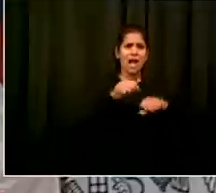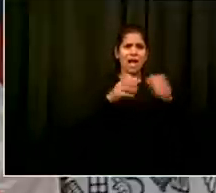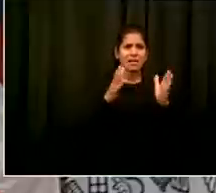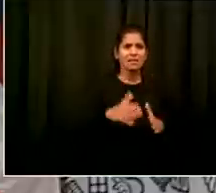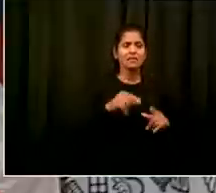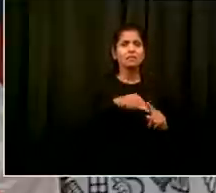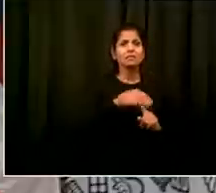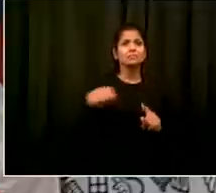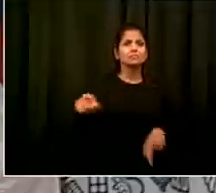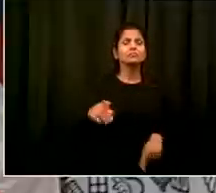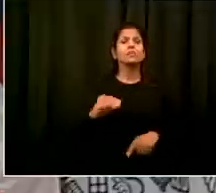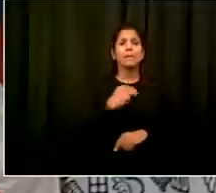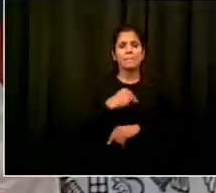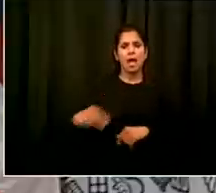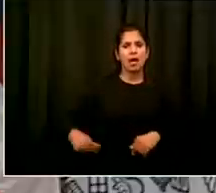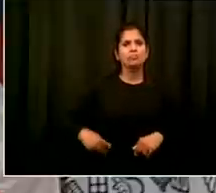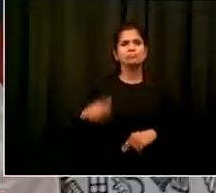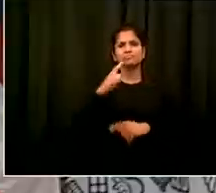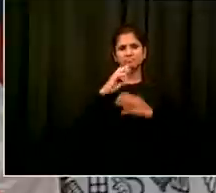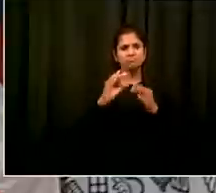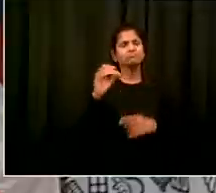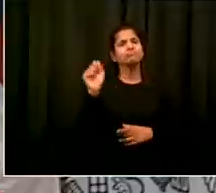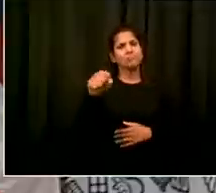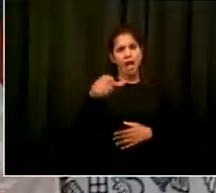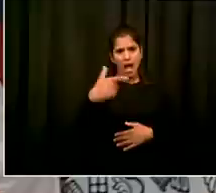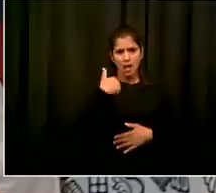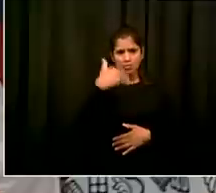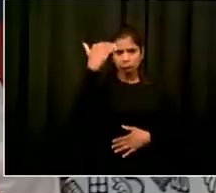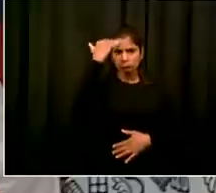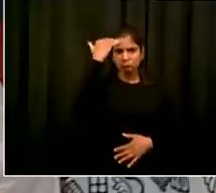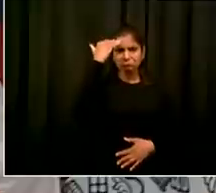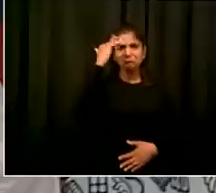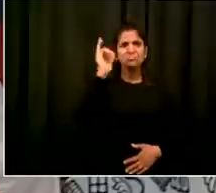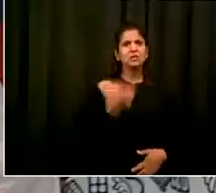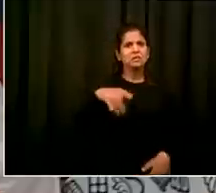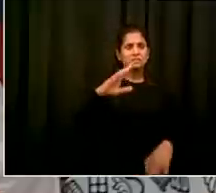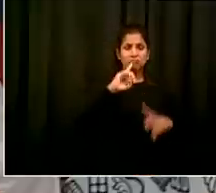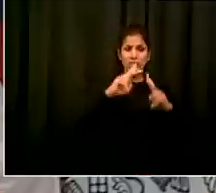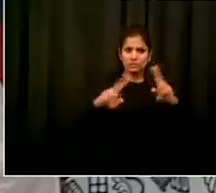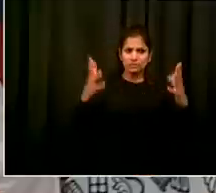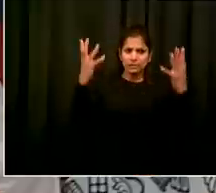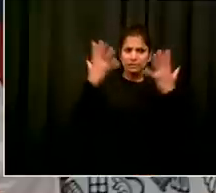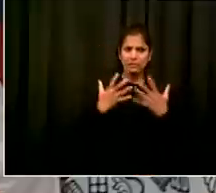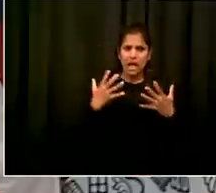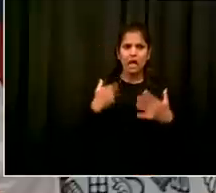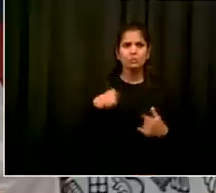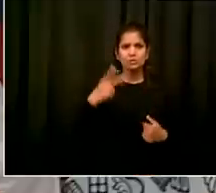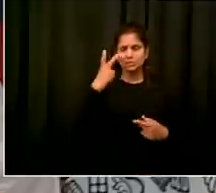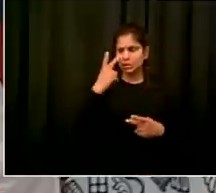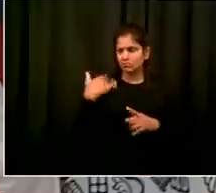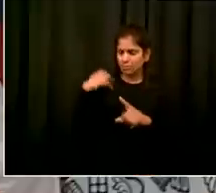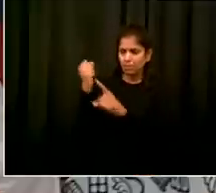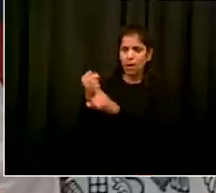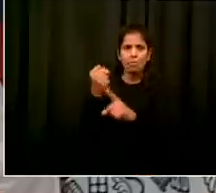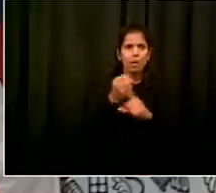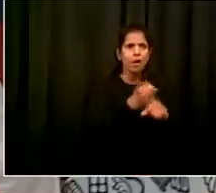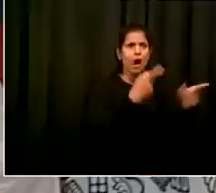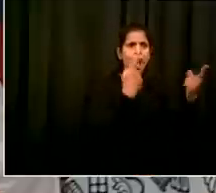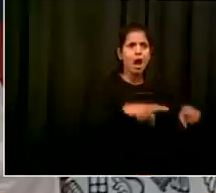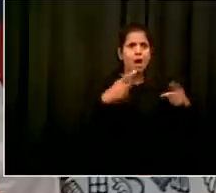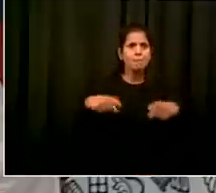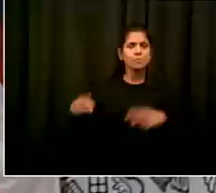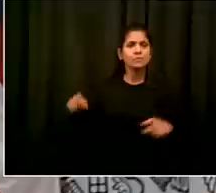something that no other mayor did and that's called vision zero and it has continued to grow every single year and it will continue to grow